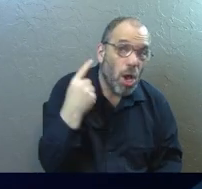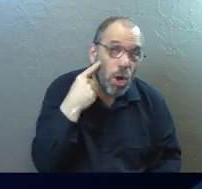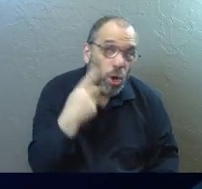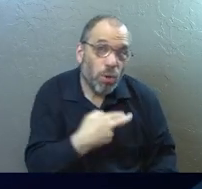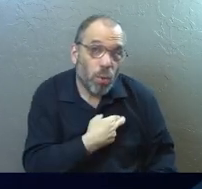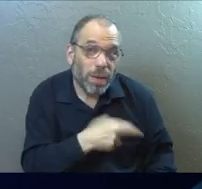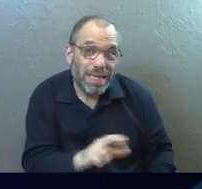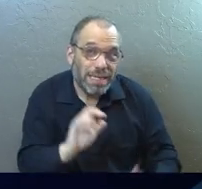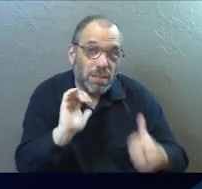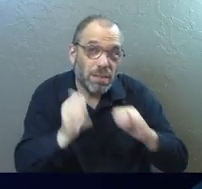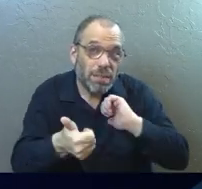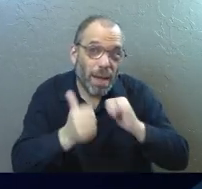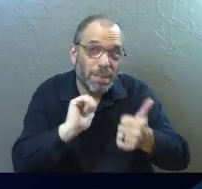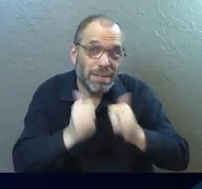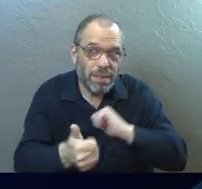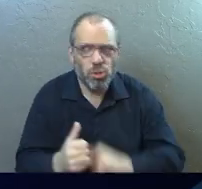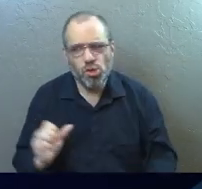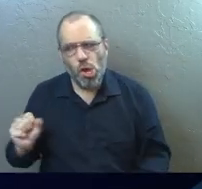of religious competition?